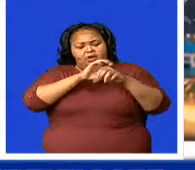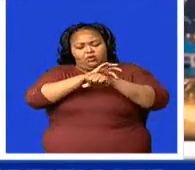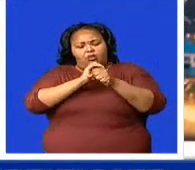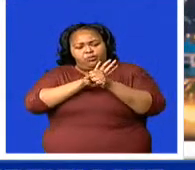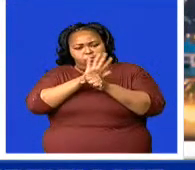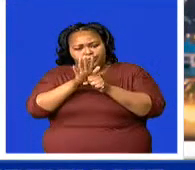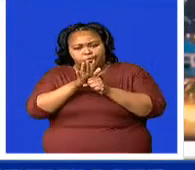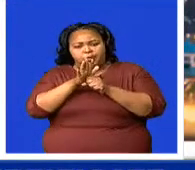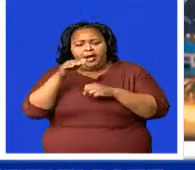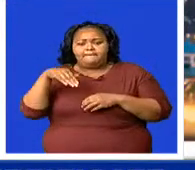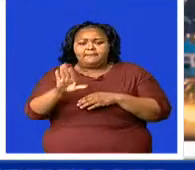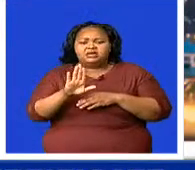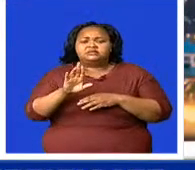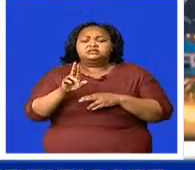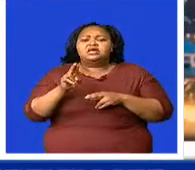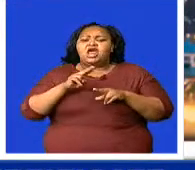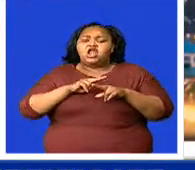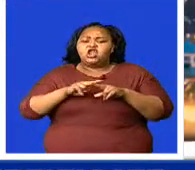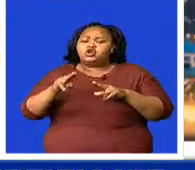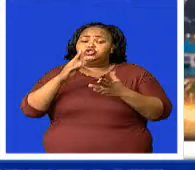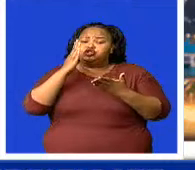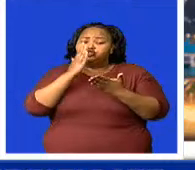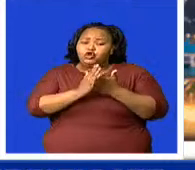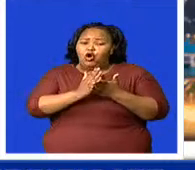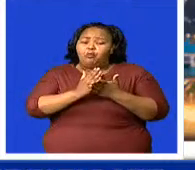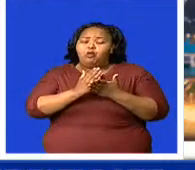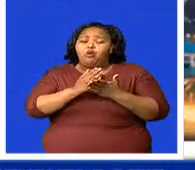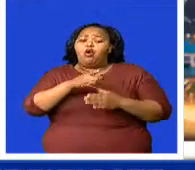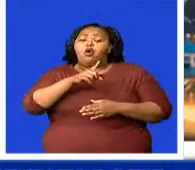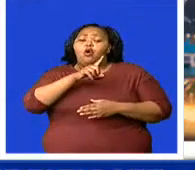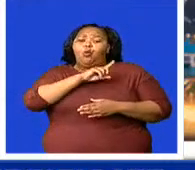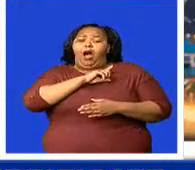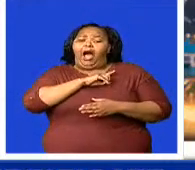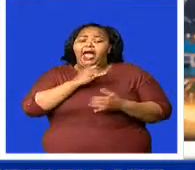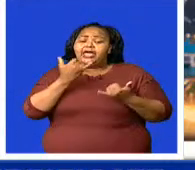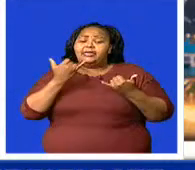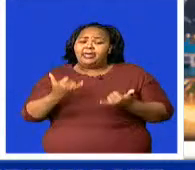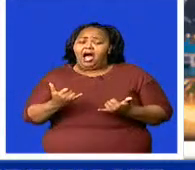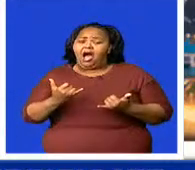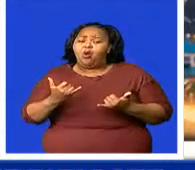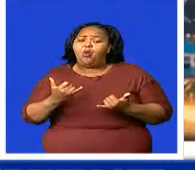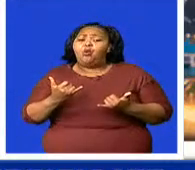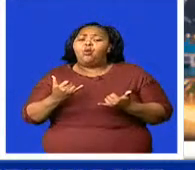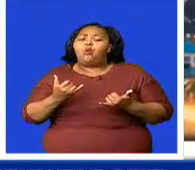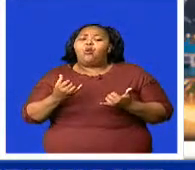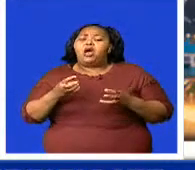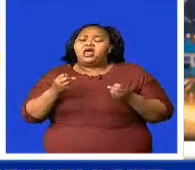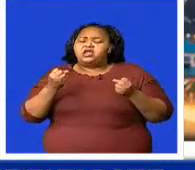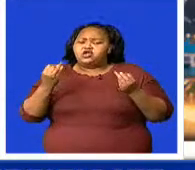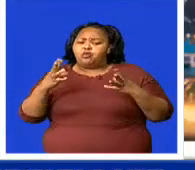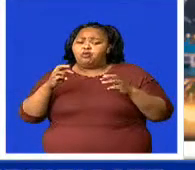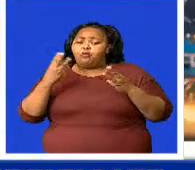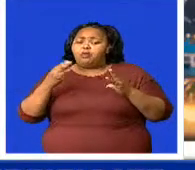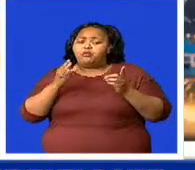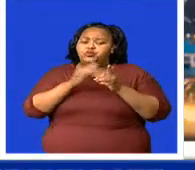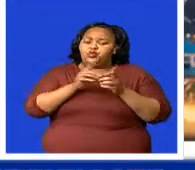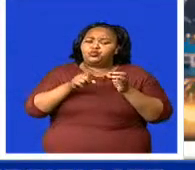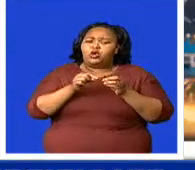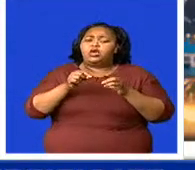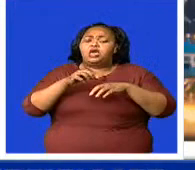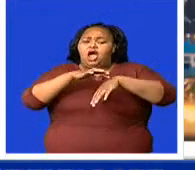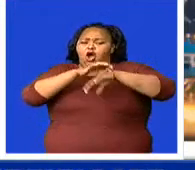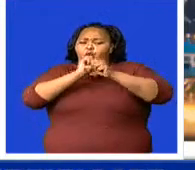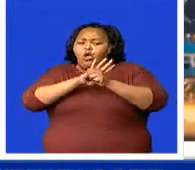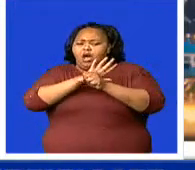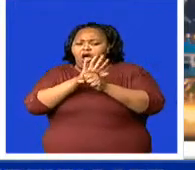of daily reported cases which have been declining. The PS says the COVID-19 regulations are